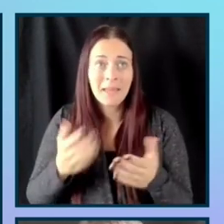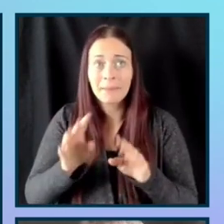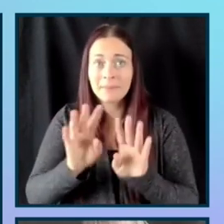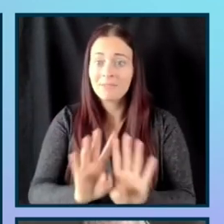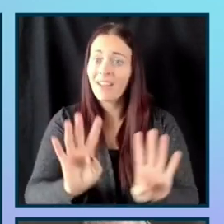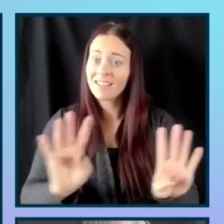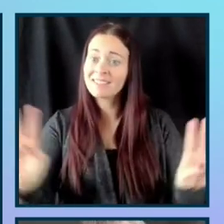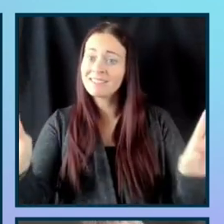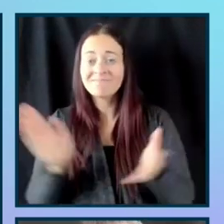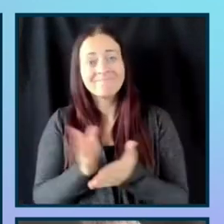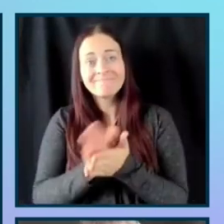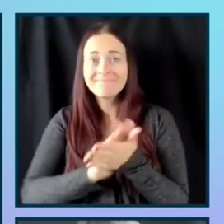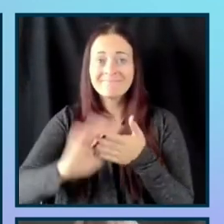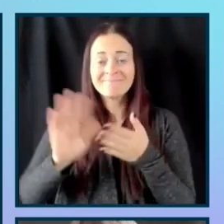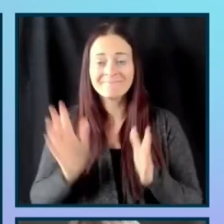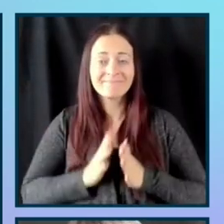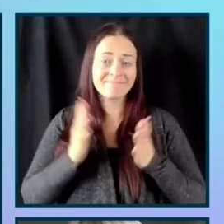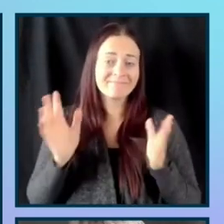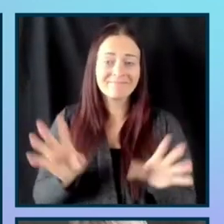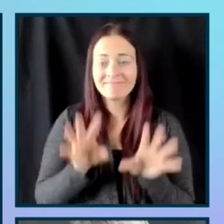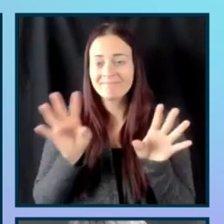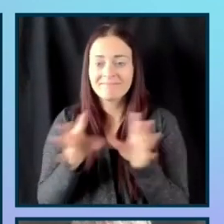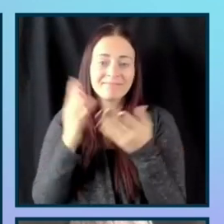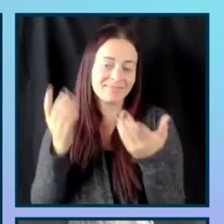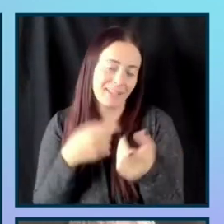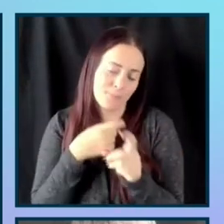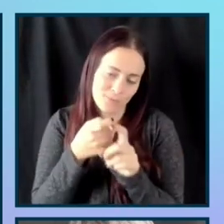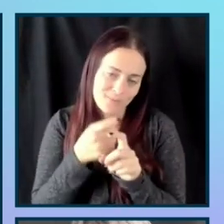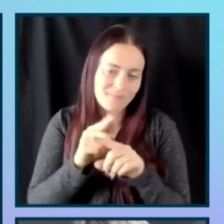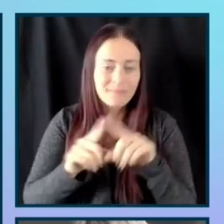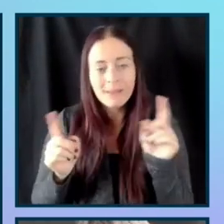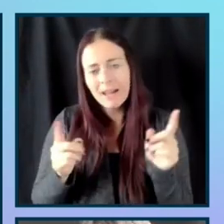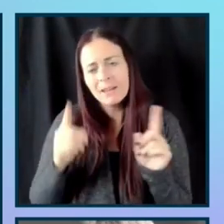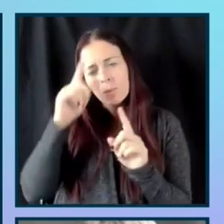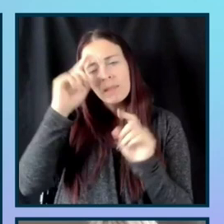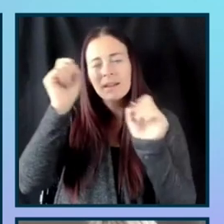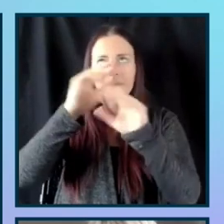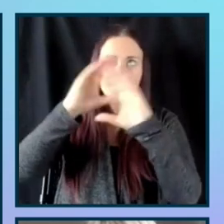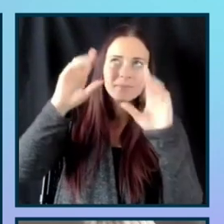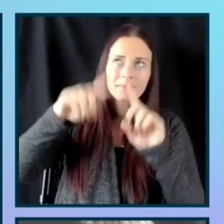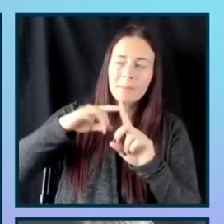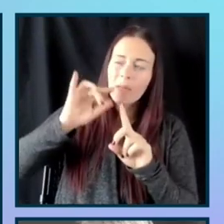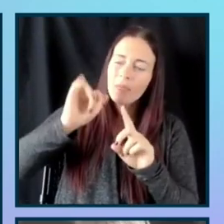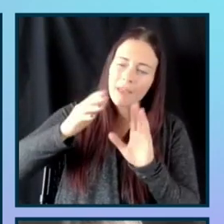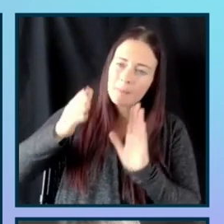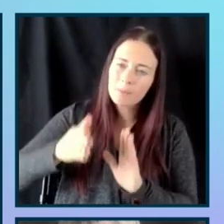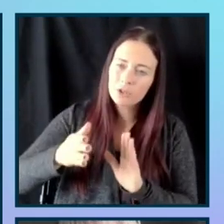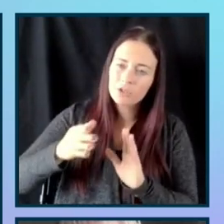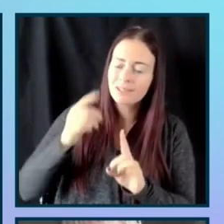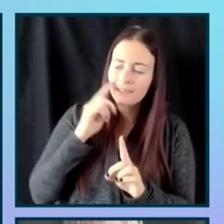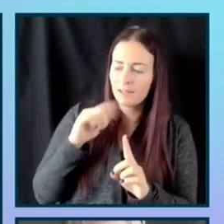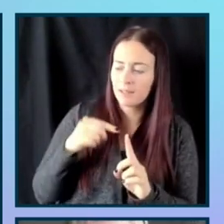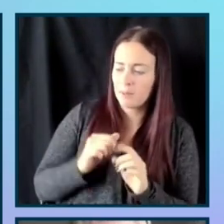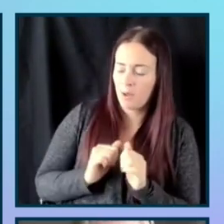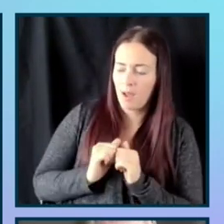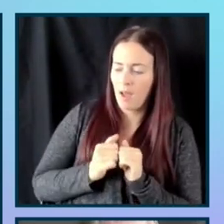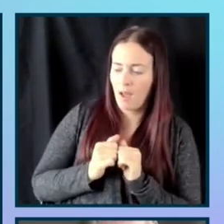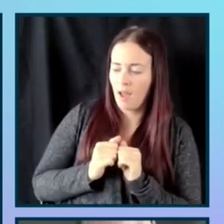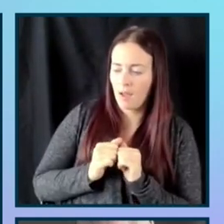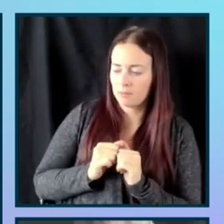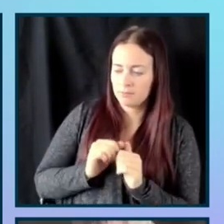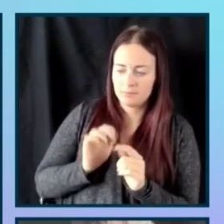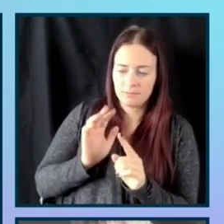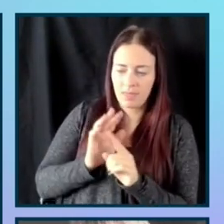um, when we start to really kind of think about this person, we want to kind of like think about, you know, how their